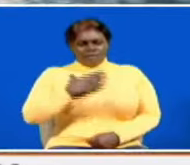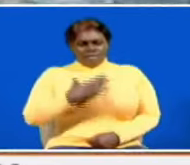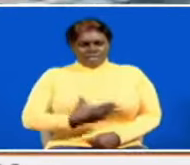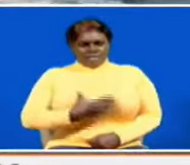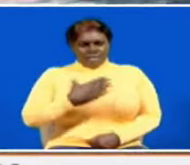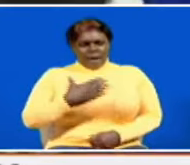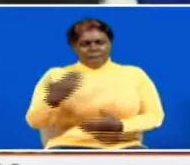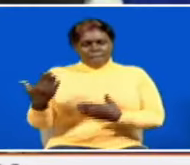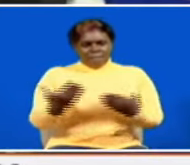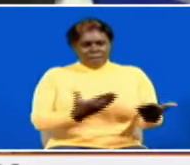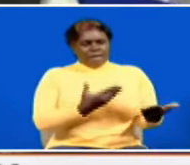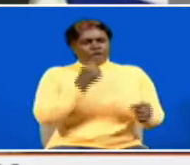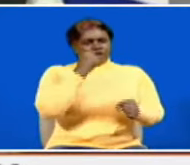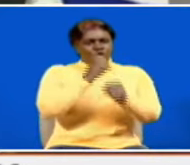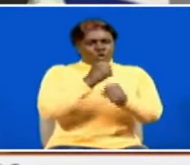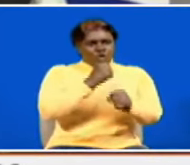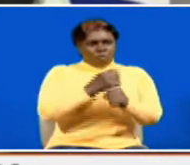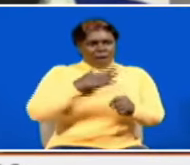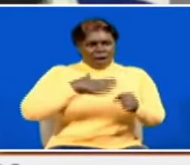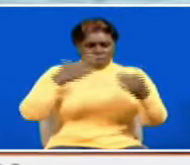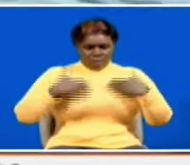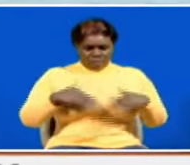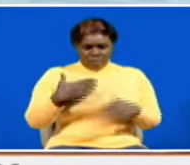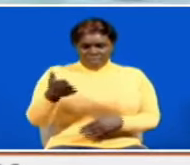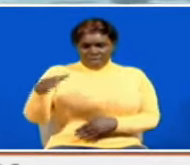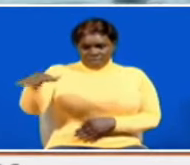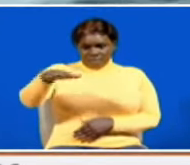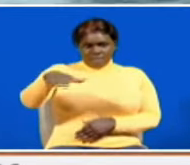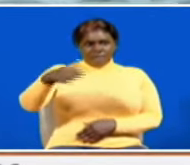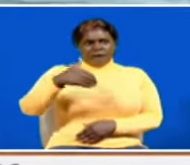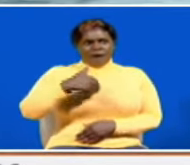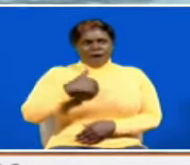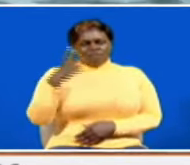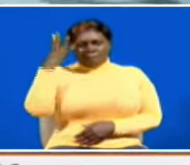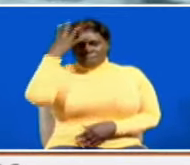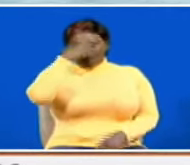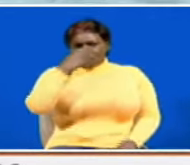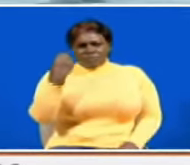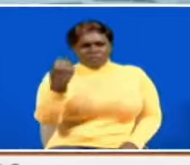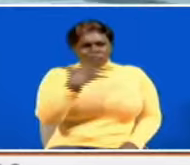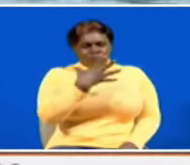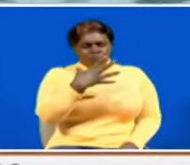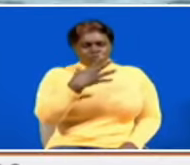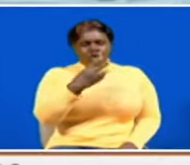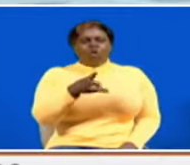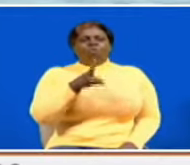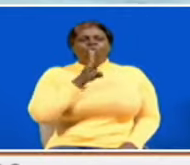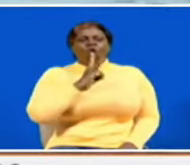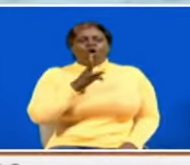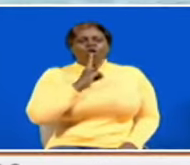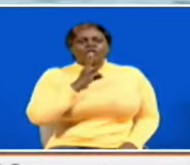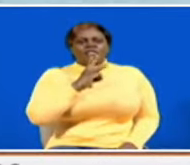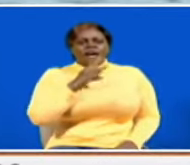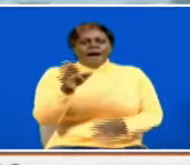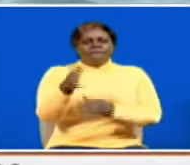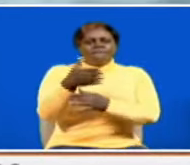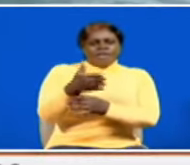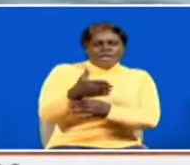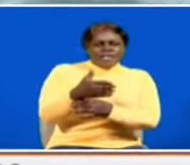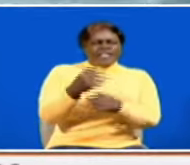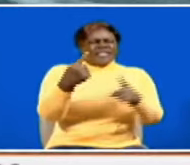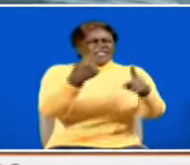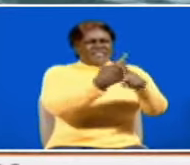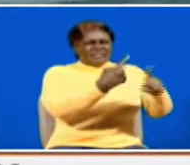it brings a lot of jobs for our people that area has beautiful marine life it has dolphins it has turtles